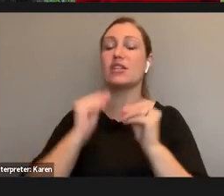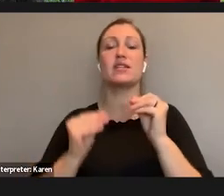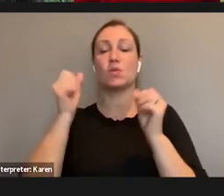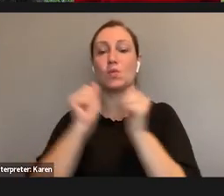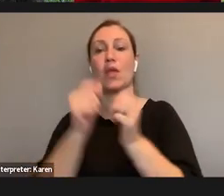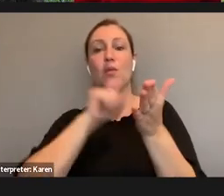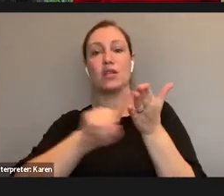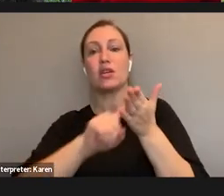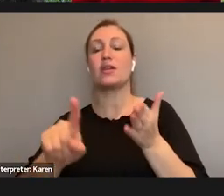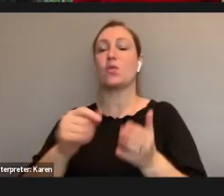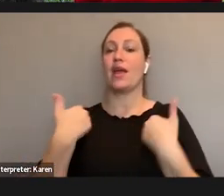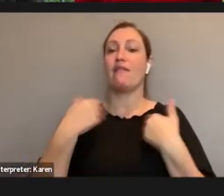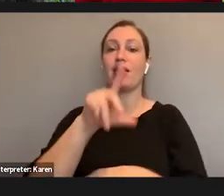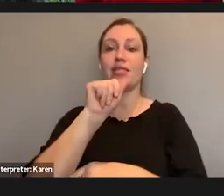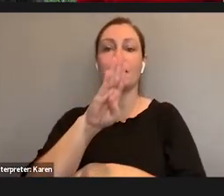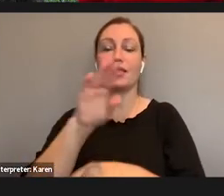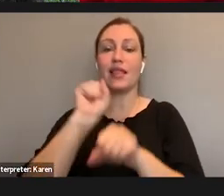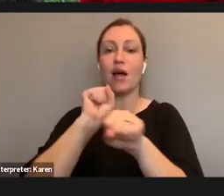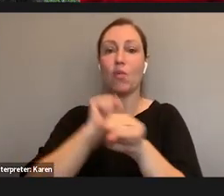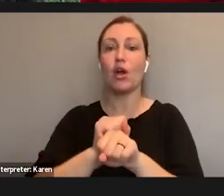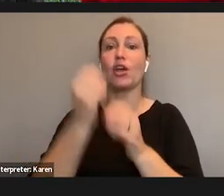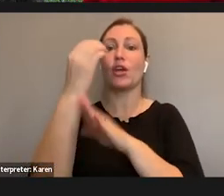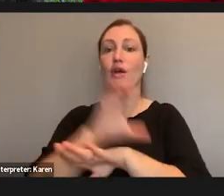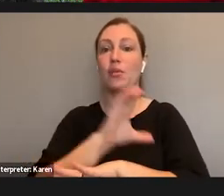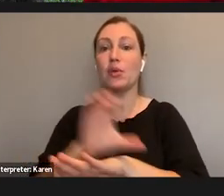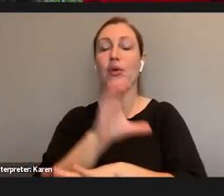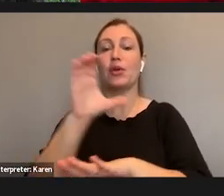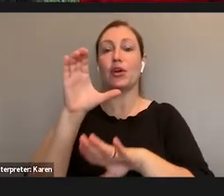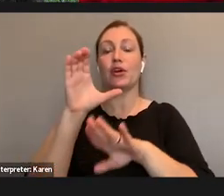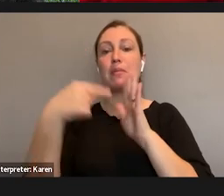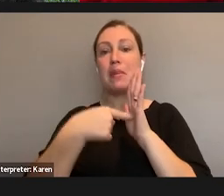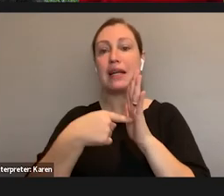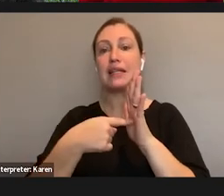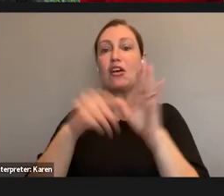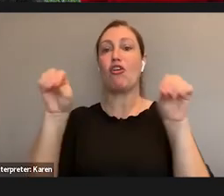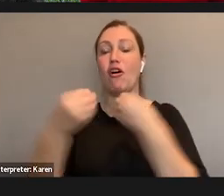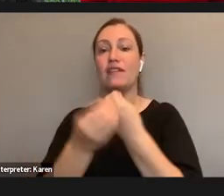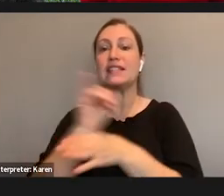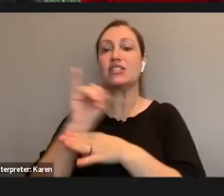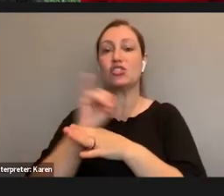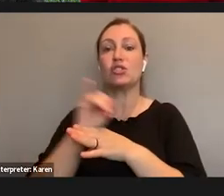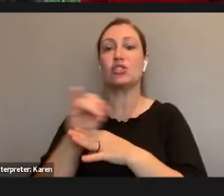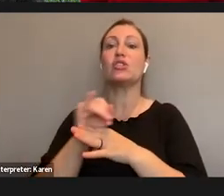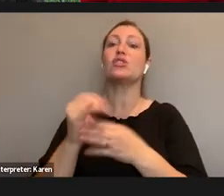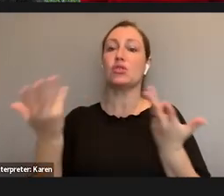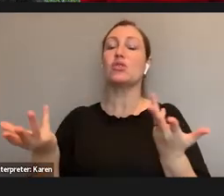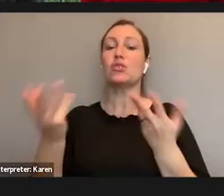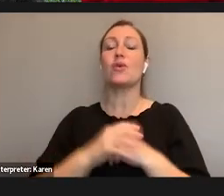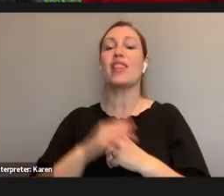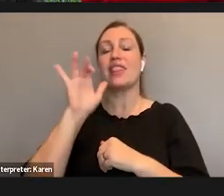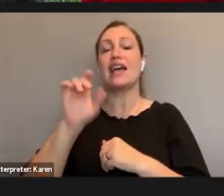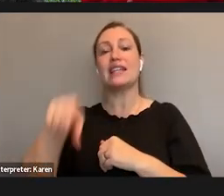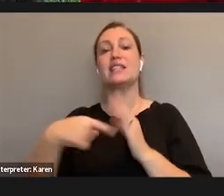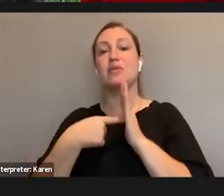There are many other ways that geoscience is done. and so that needs to be reflected in our coursework.